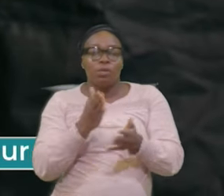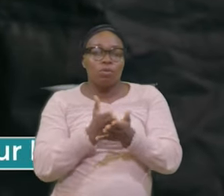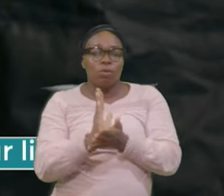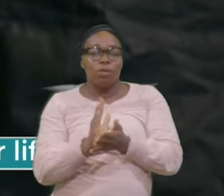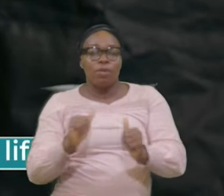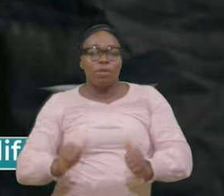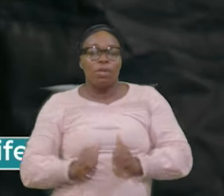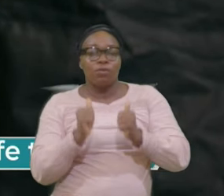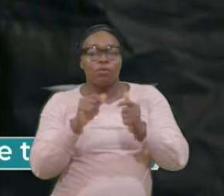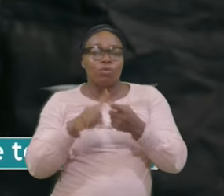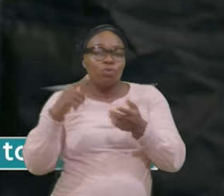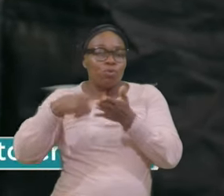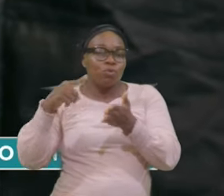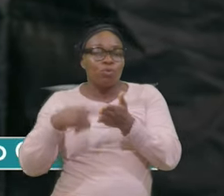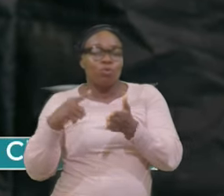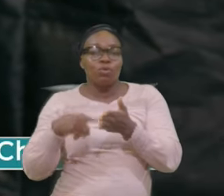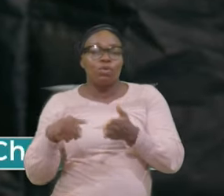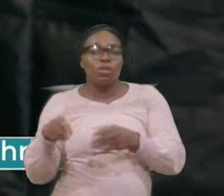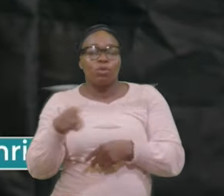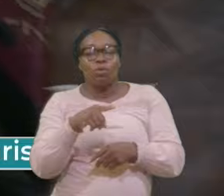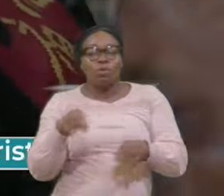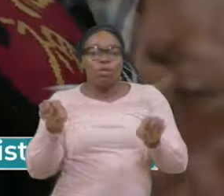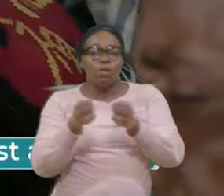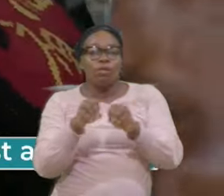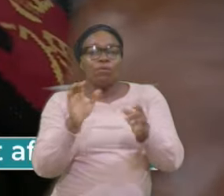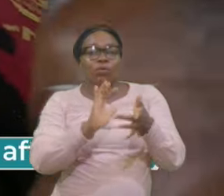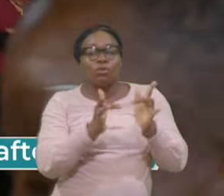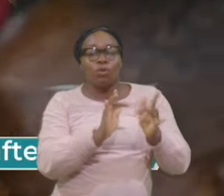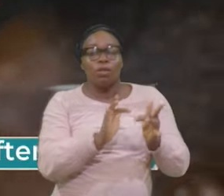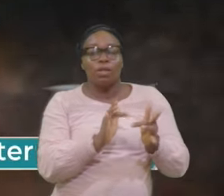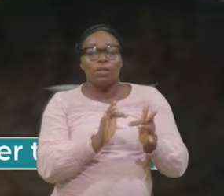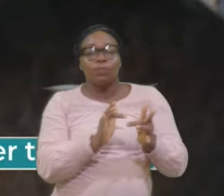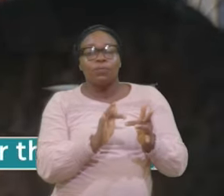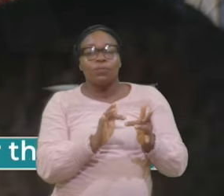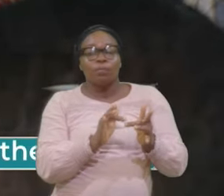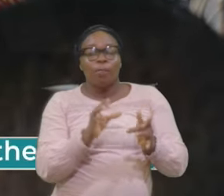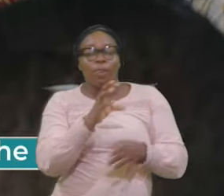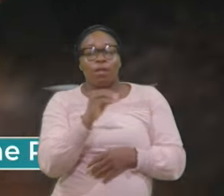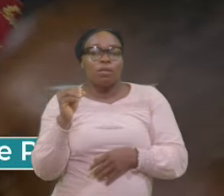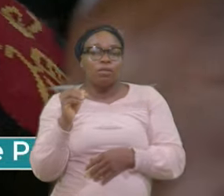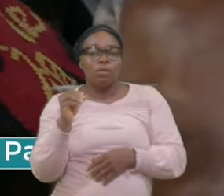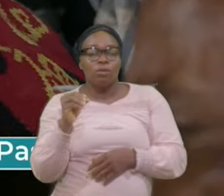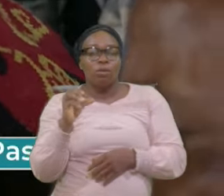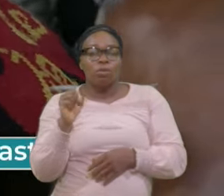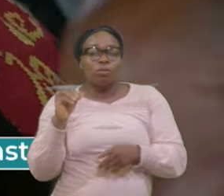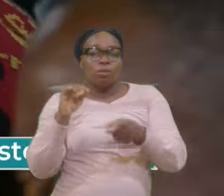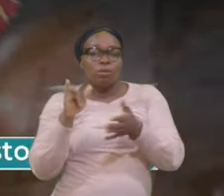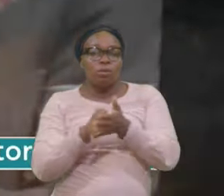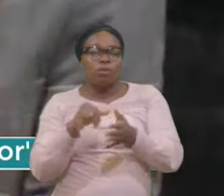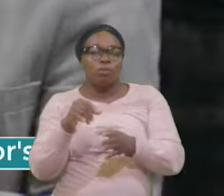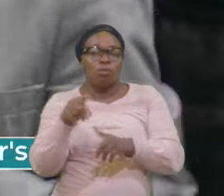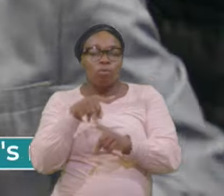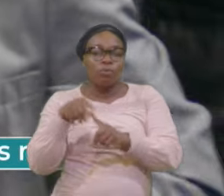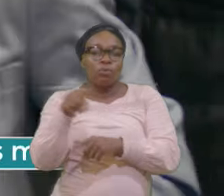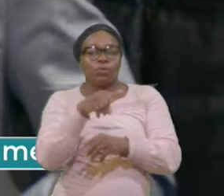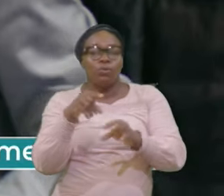Told You The Link There That You Have To You Know Touch So That The Forms To Fill And Give Us The Details Will Be